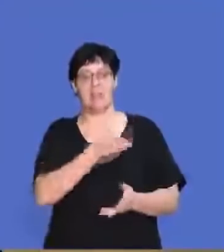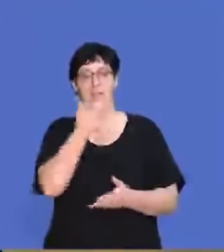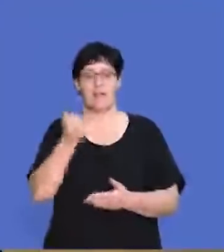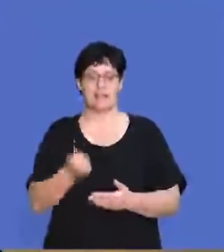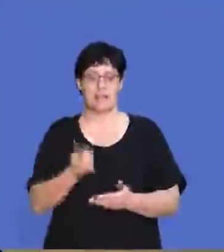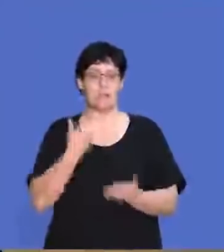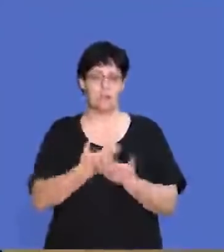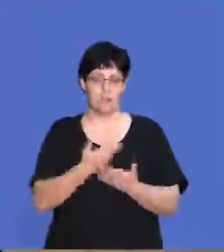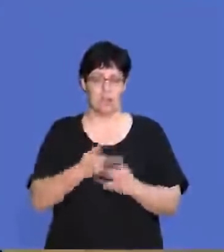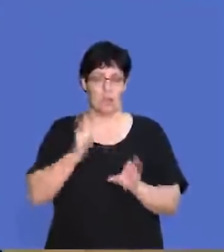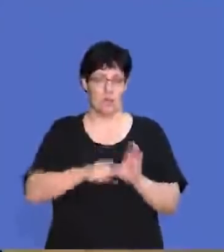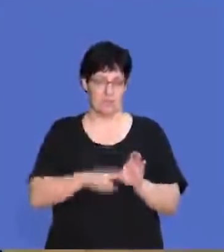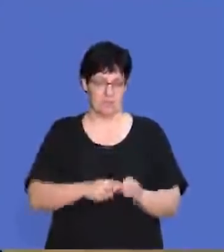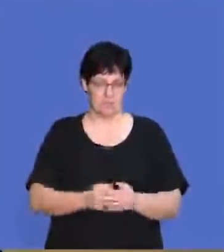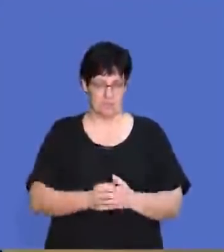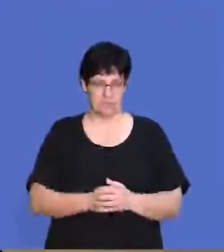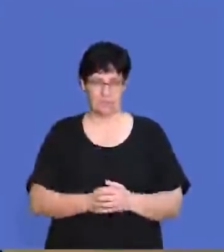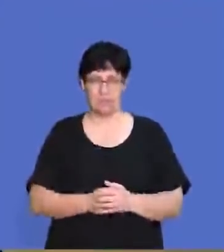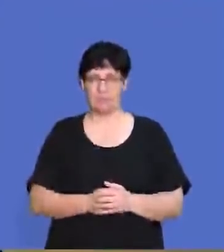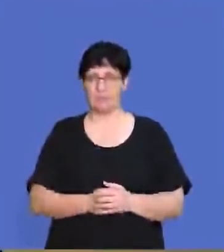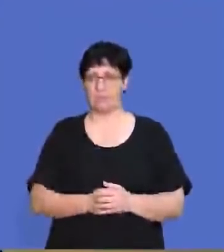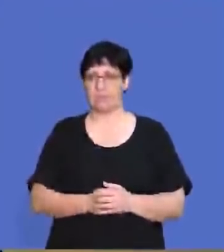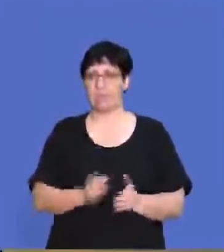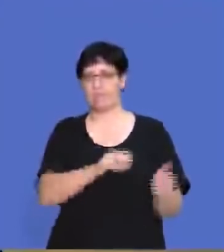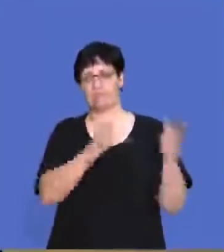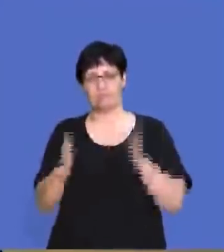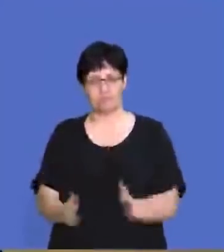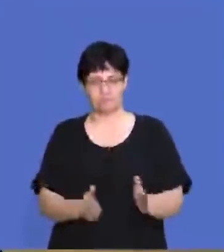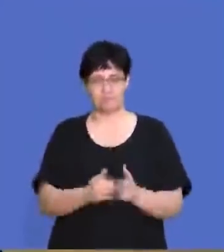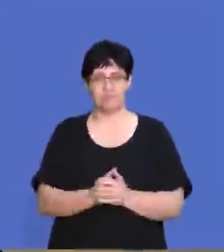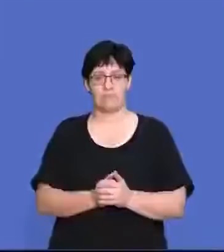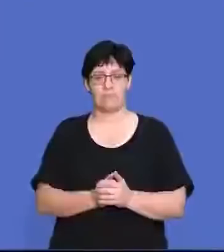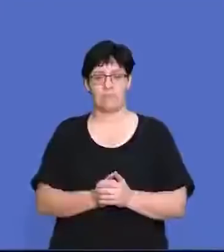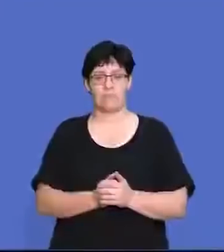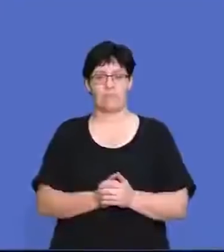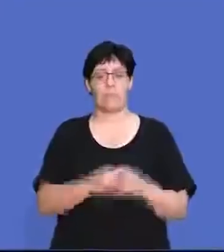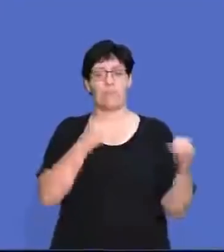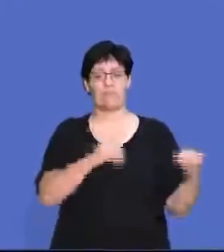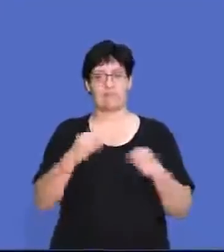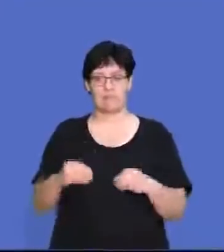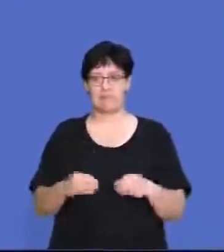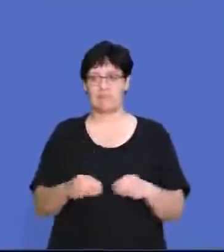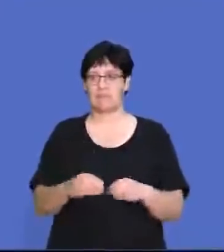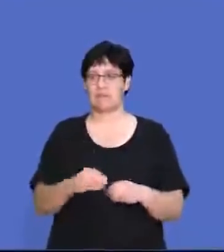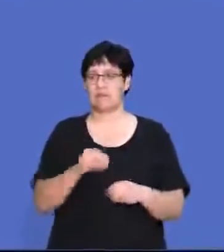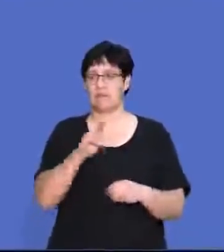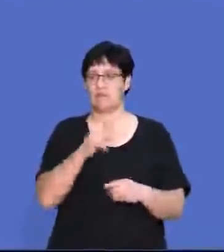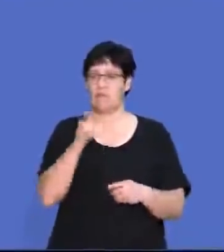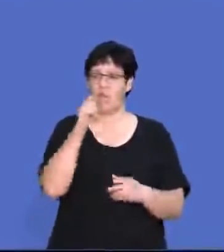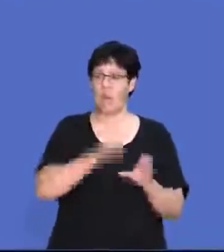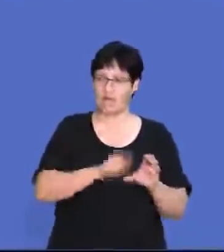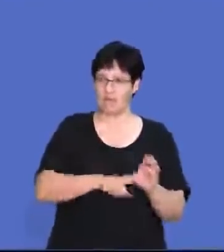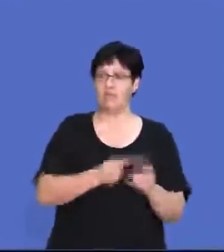are getting the best possible quality out there. All right, let's go on to our next question. Businesses use quality